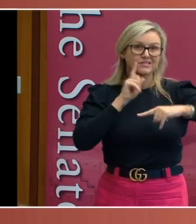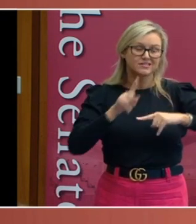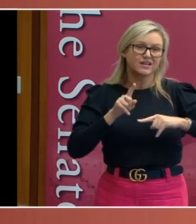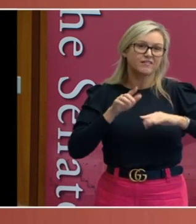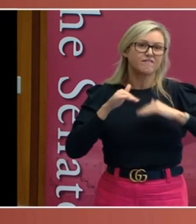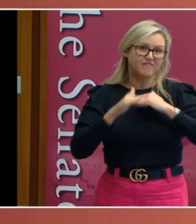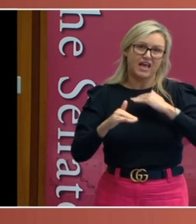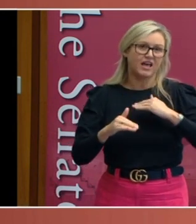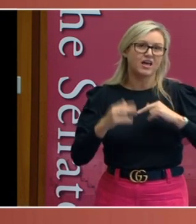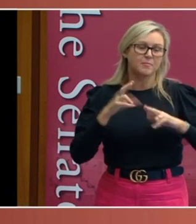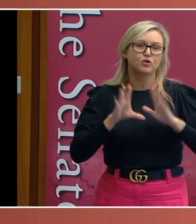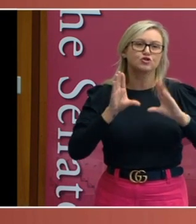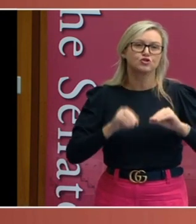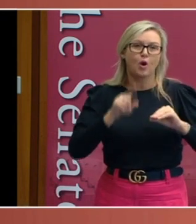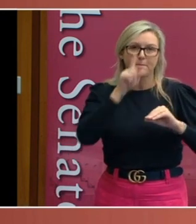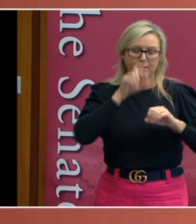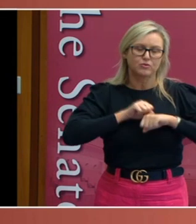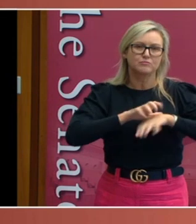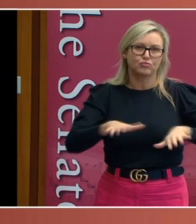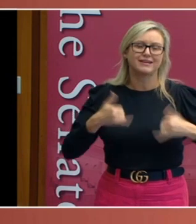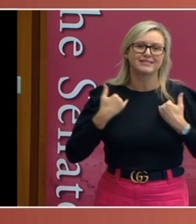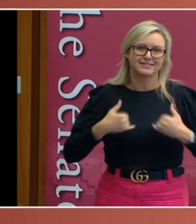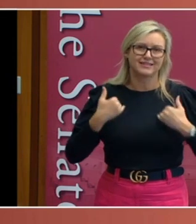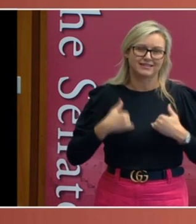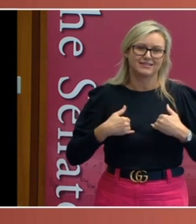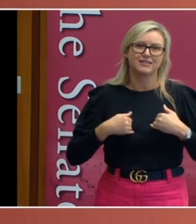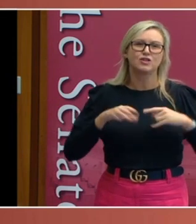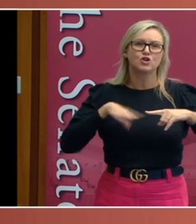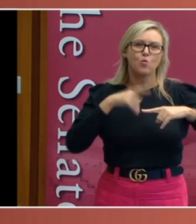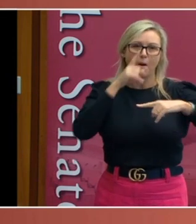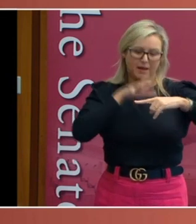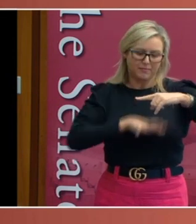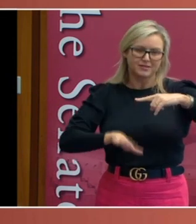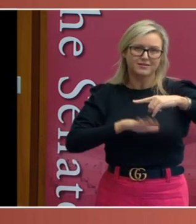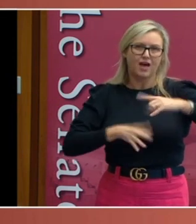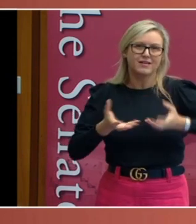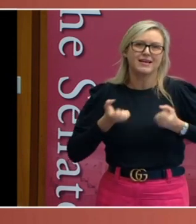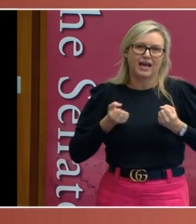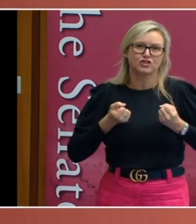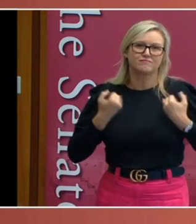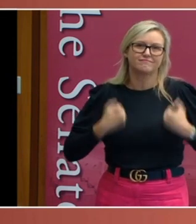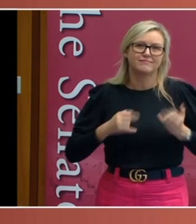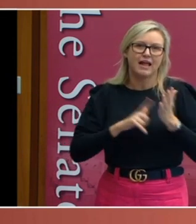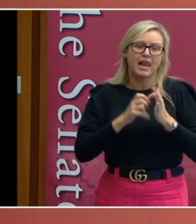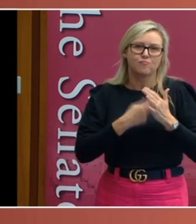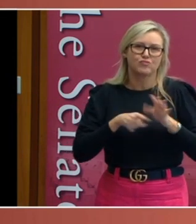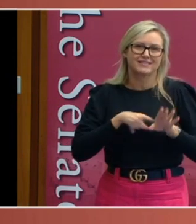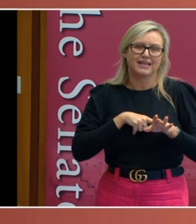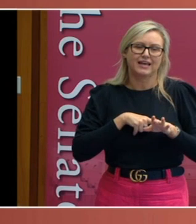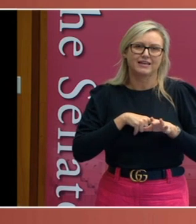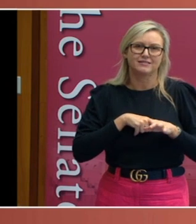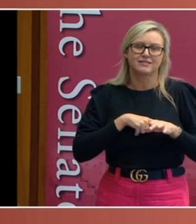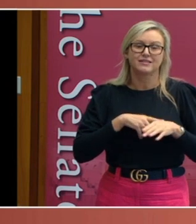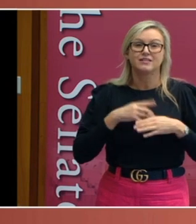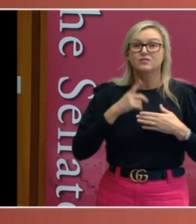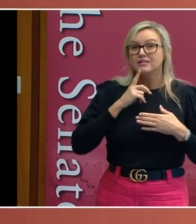of people within a state so that those south of the line would not be exposed to leprosy. He noted that it had not been suggested